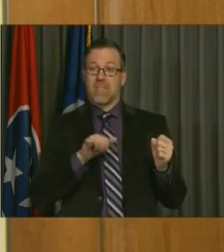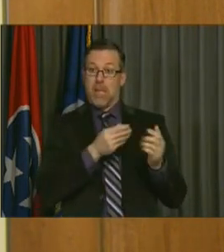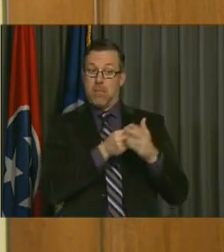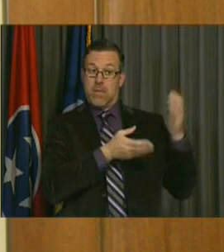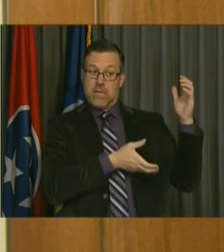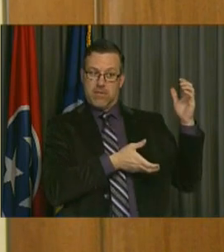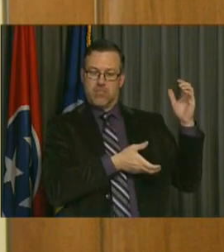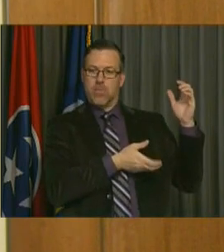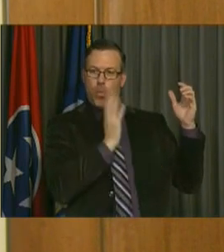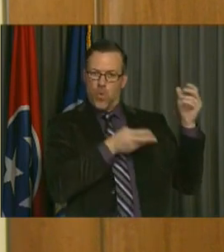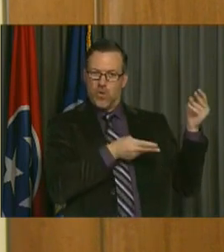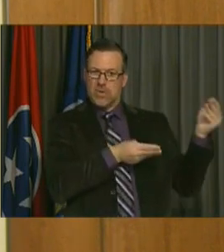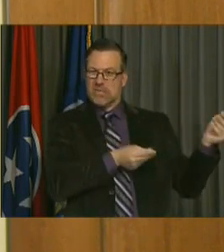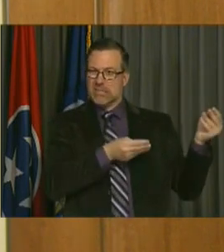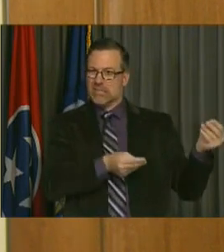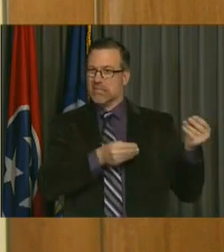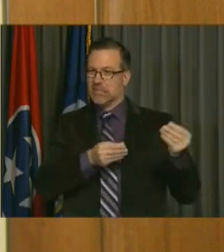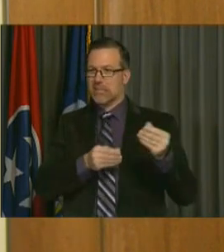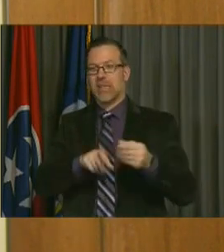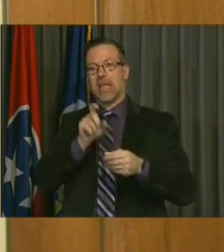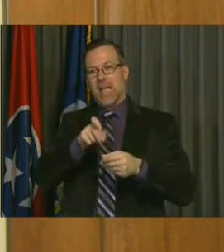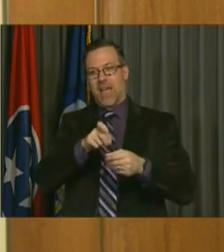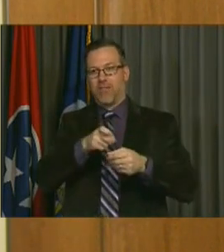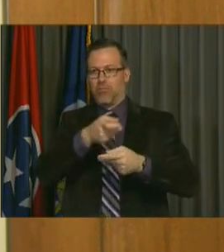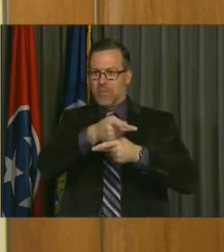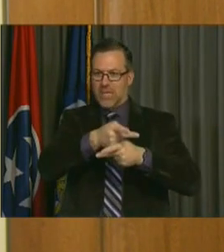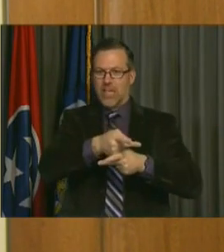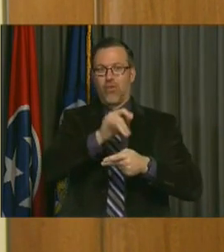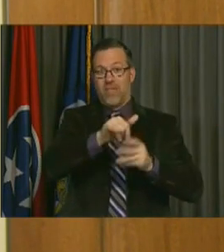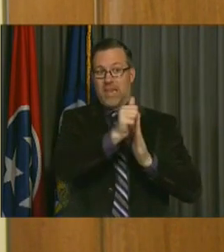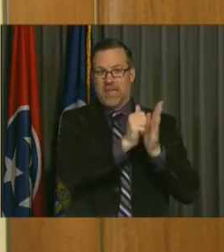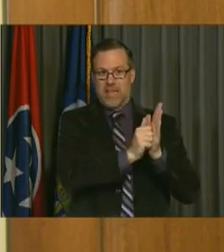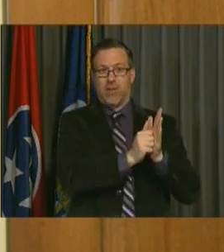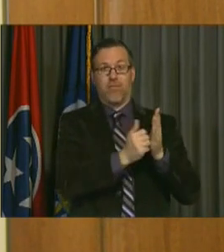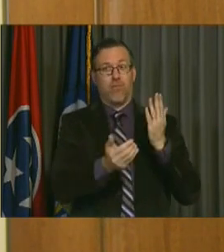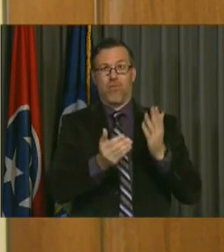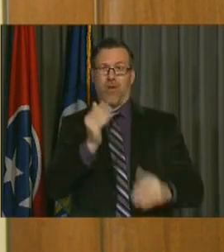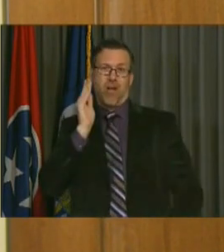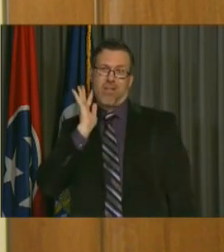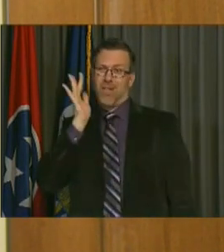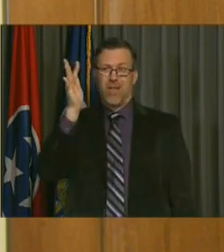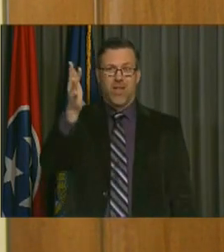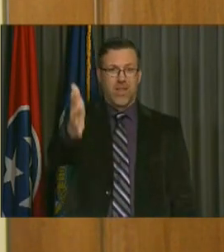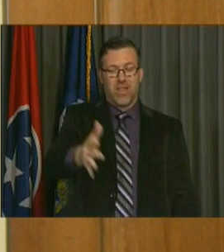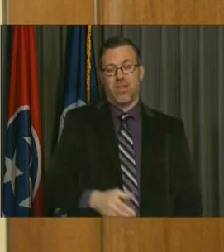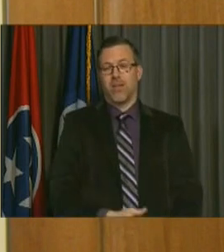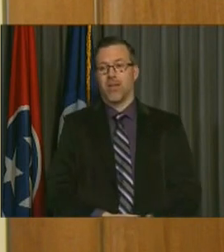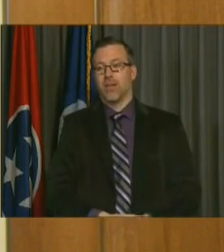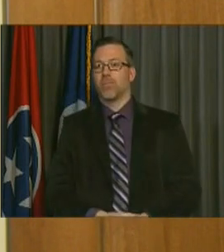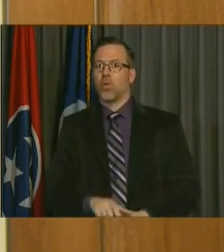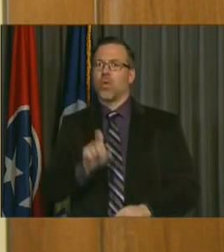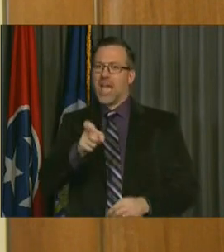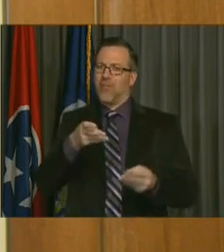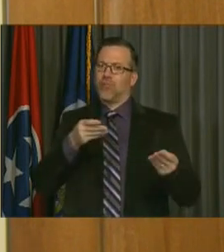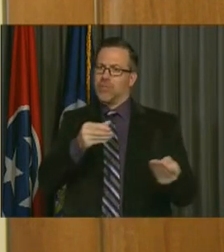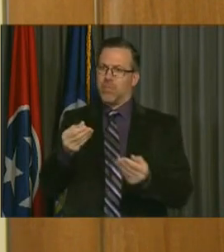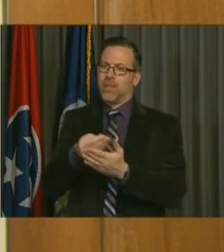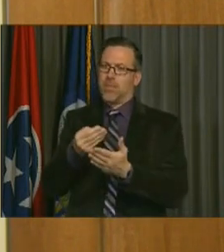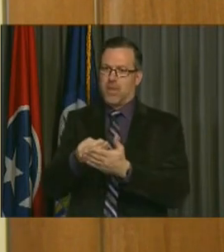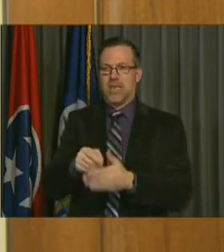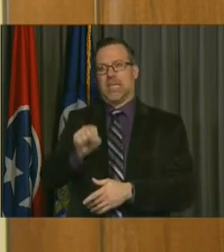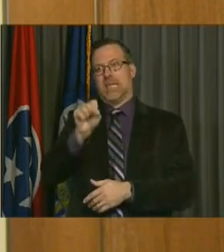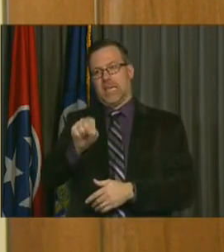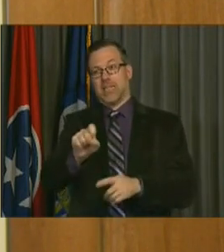need to be managed for many years to come. It's needing to be spent, it says, rather quickly, but the audit of